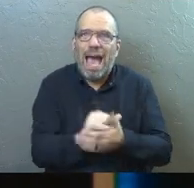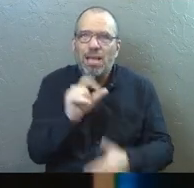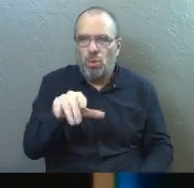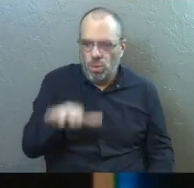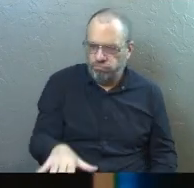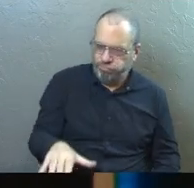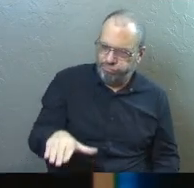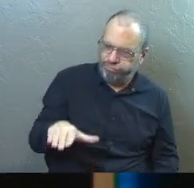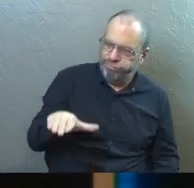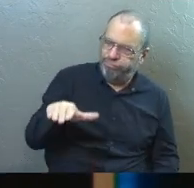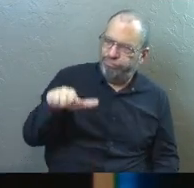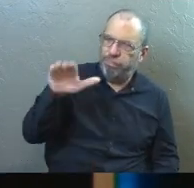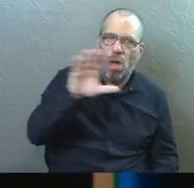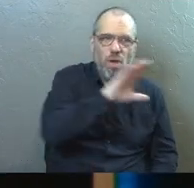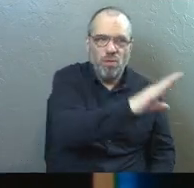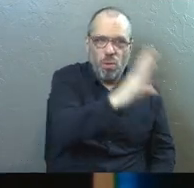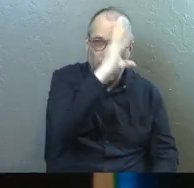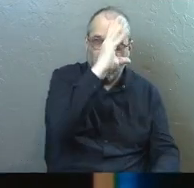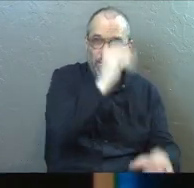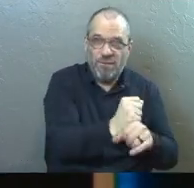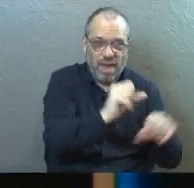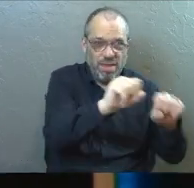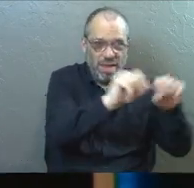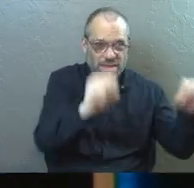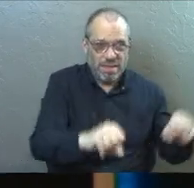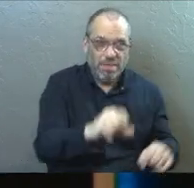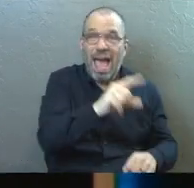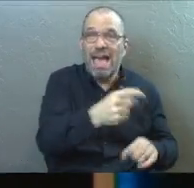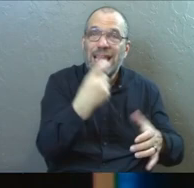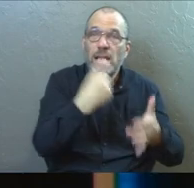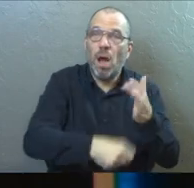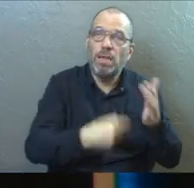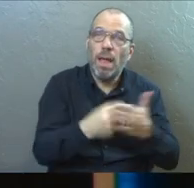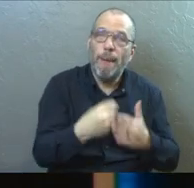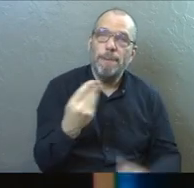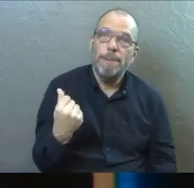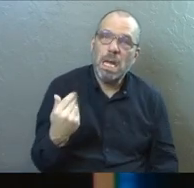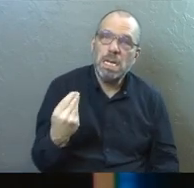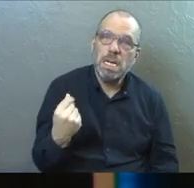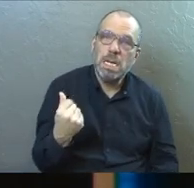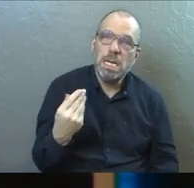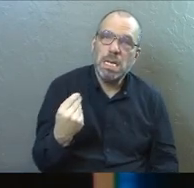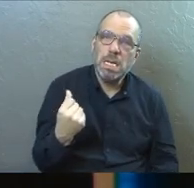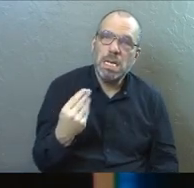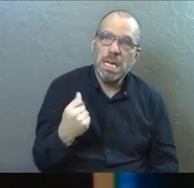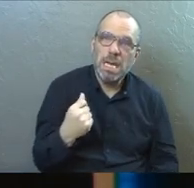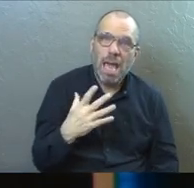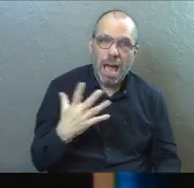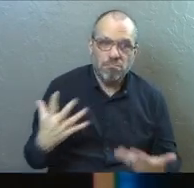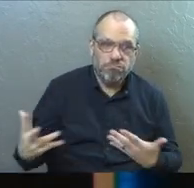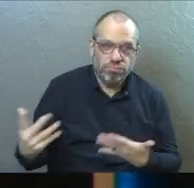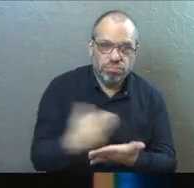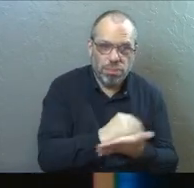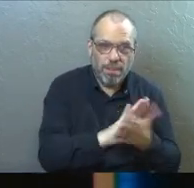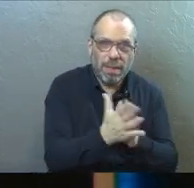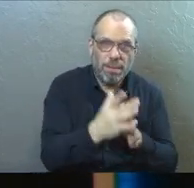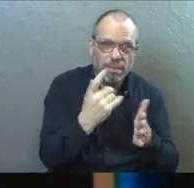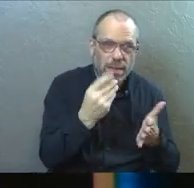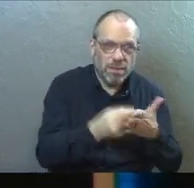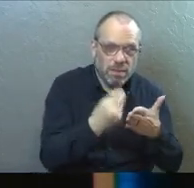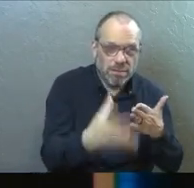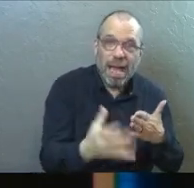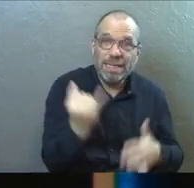that you grow through their faith system. And they all cost money and they get more and more expensive.